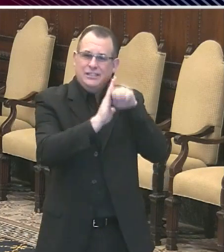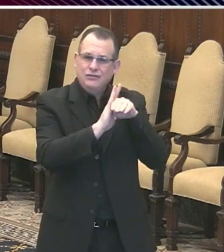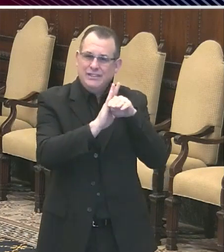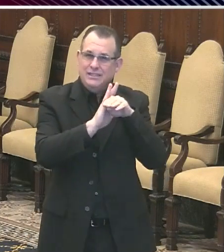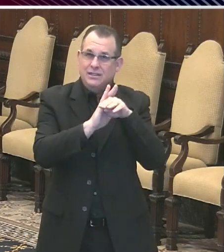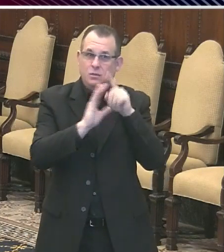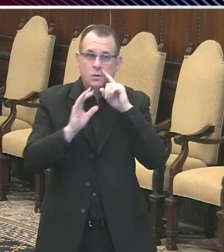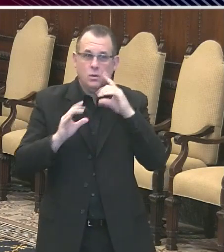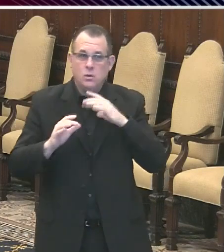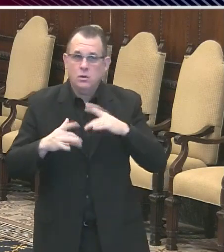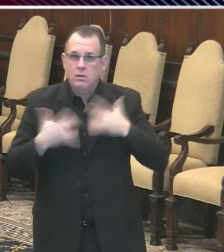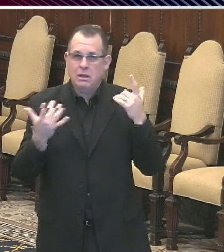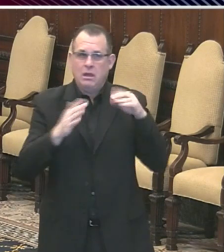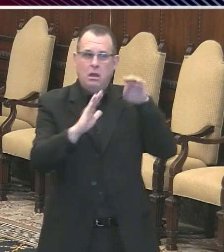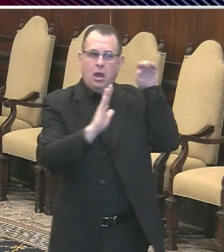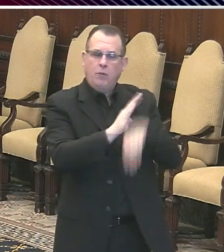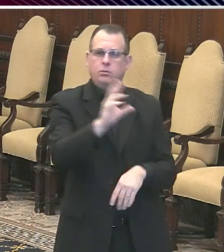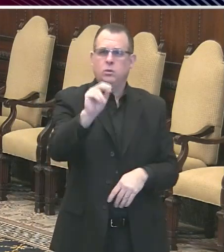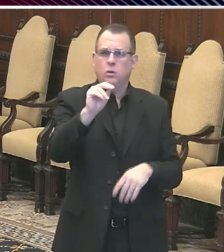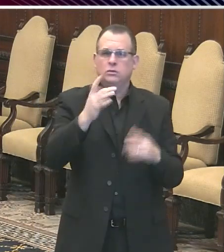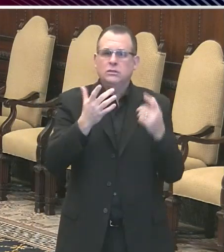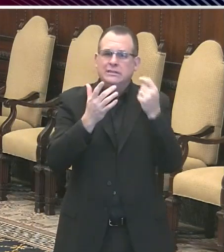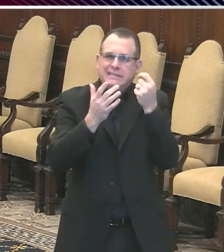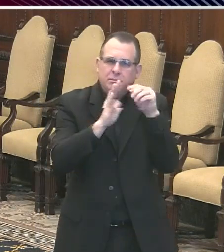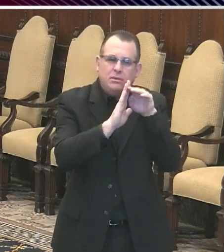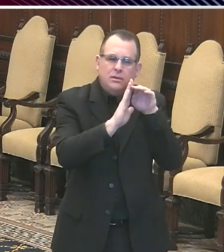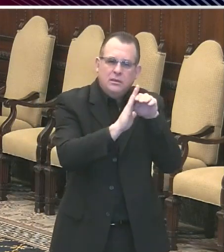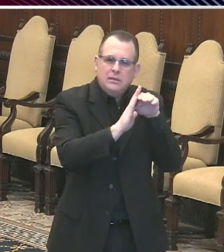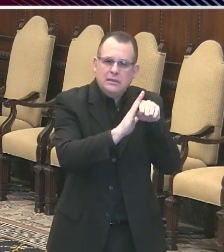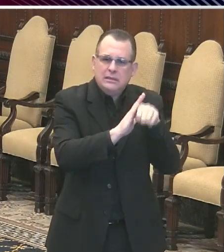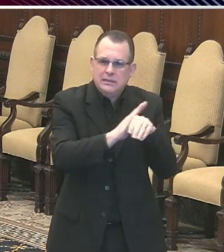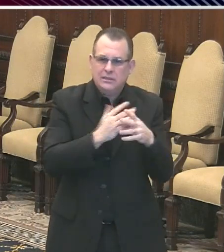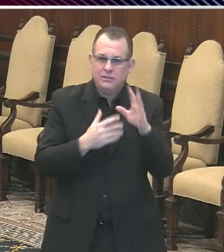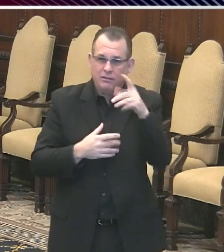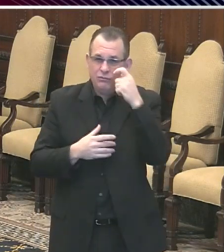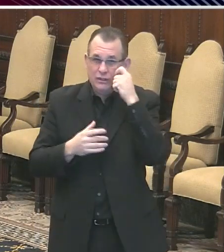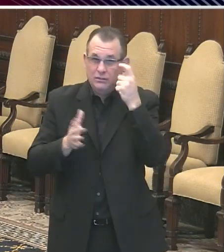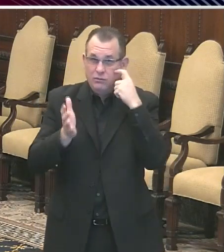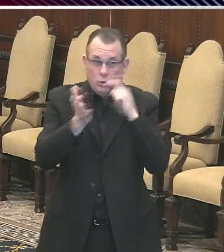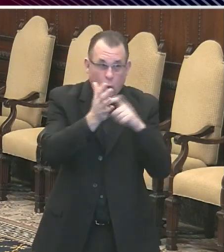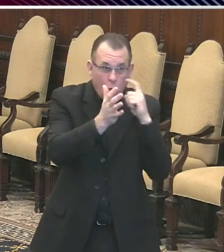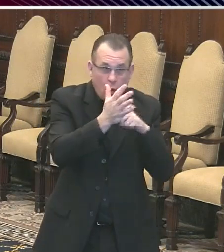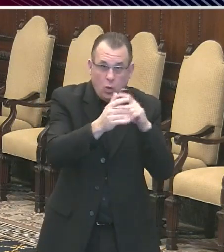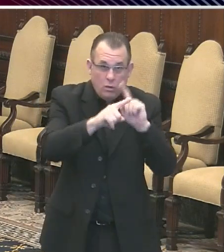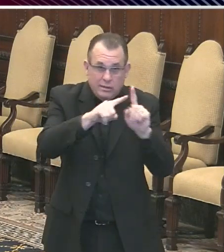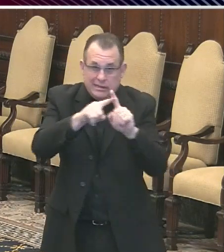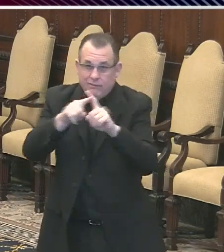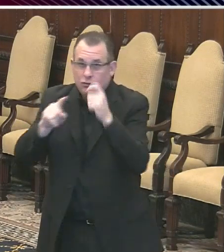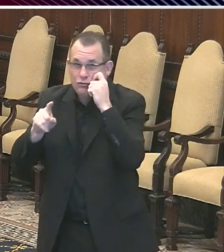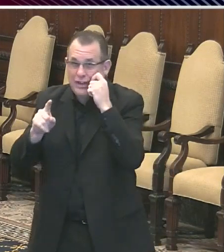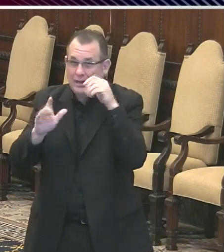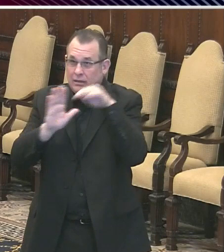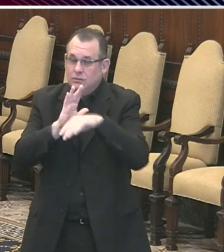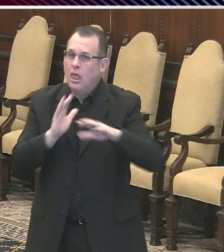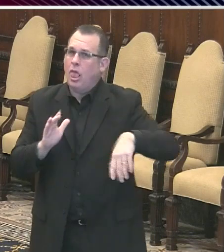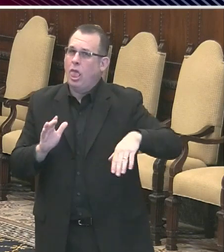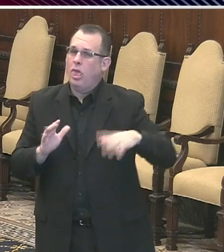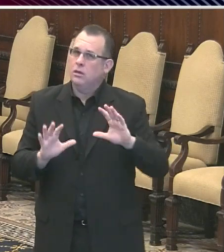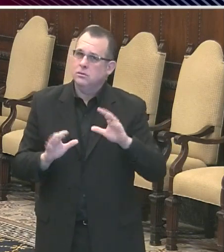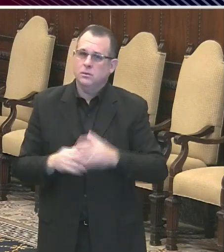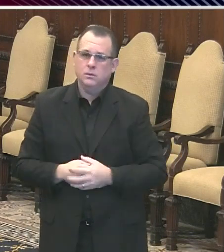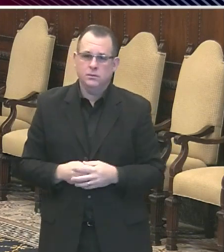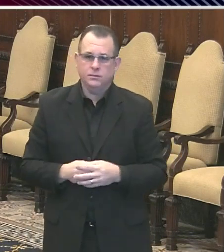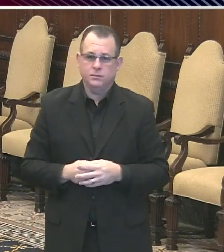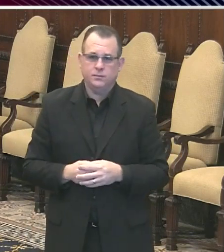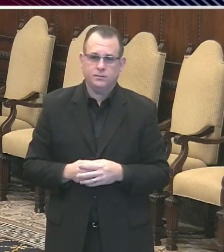seeing more of an increase in one racial group versus another group. Okay. Now, there's a mobile group of people that are doing